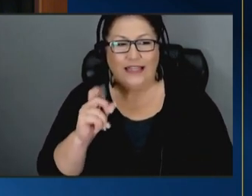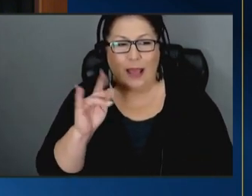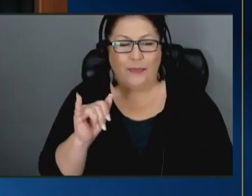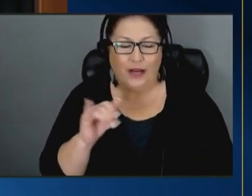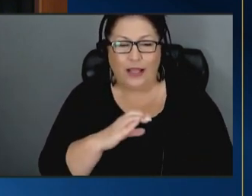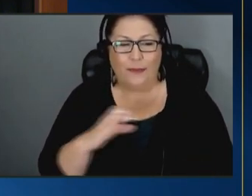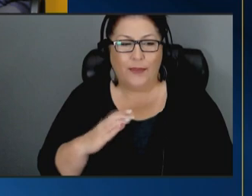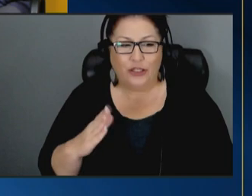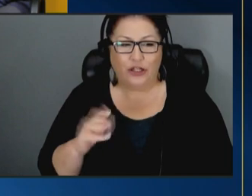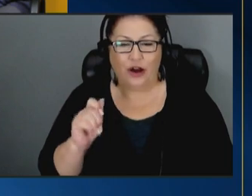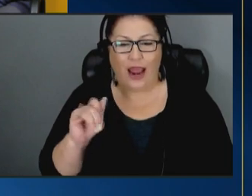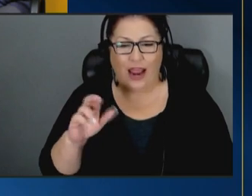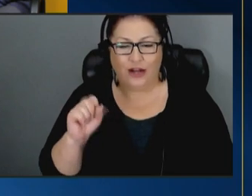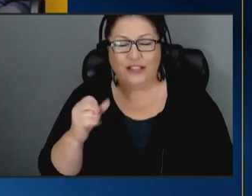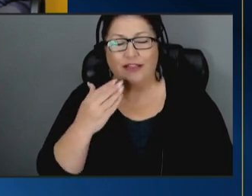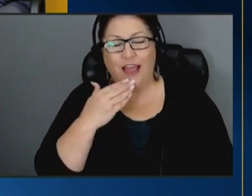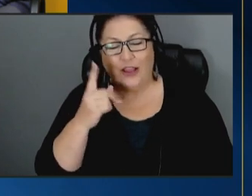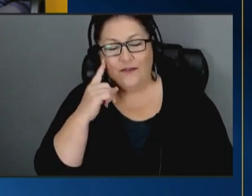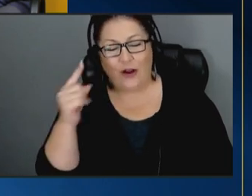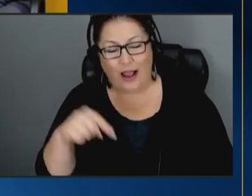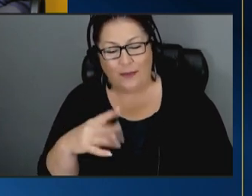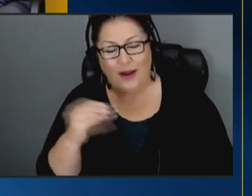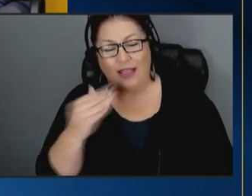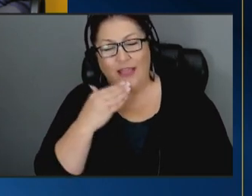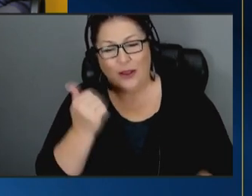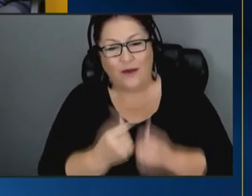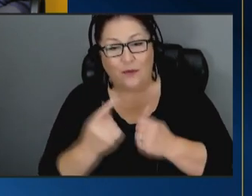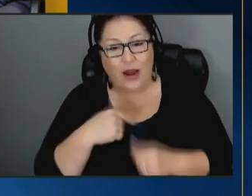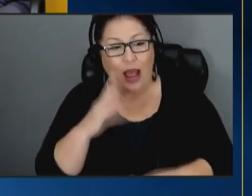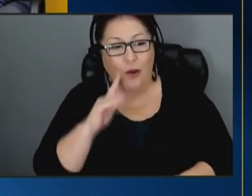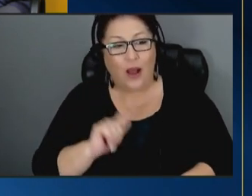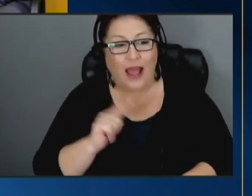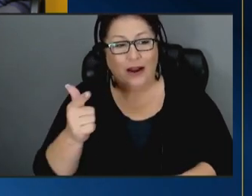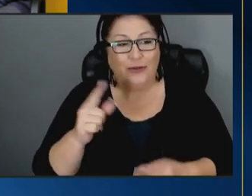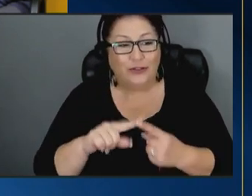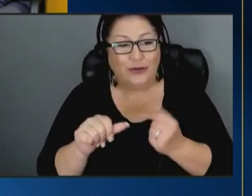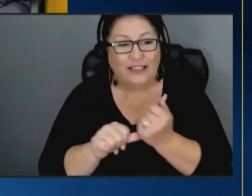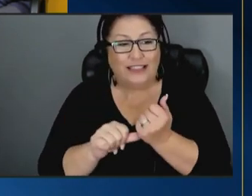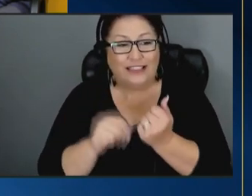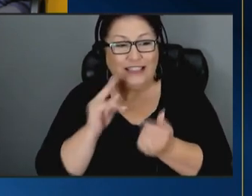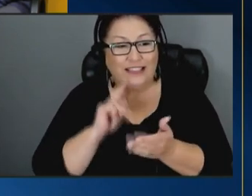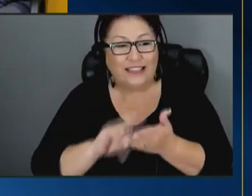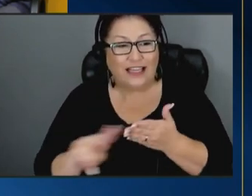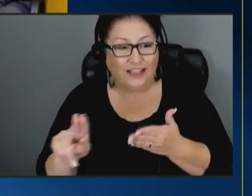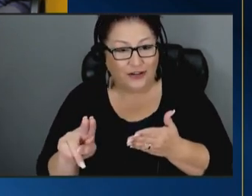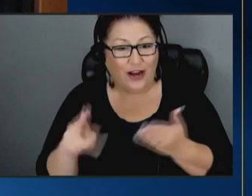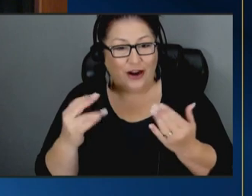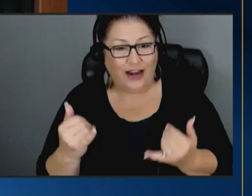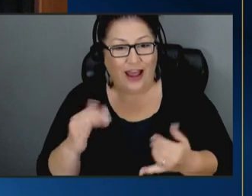for being here and thank you for everyone and i'm going to hand it back over to assistant secretary contraris now